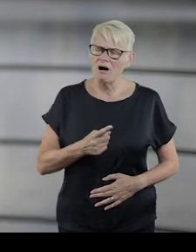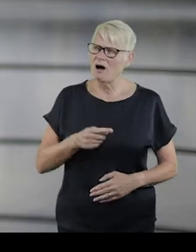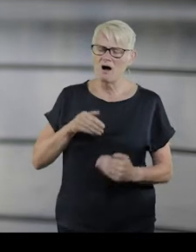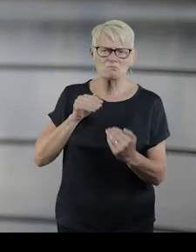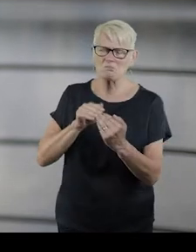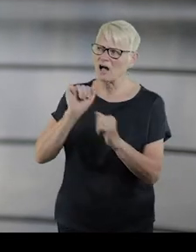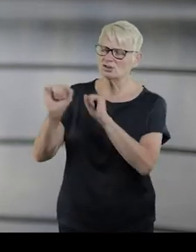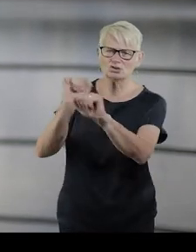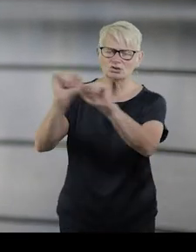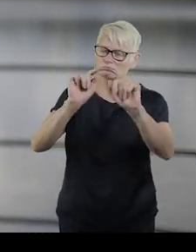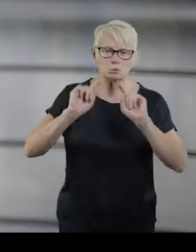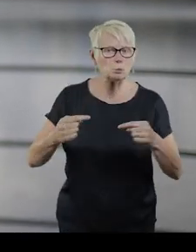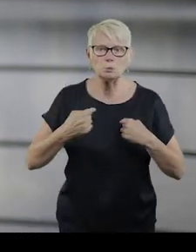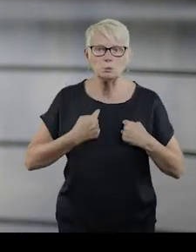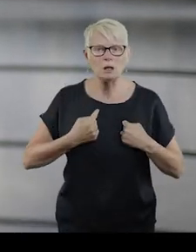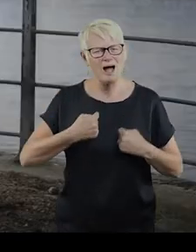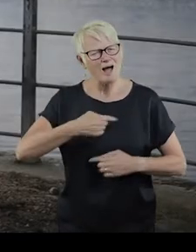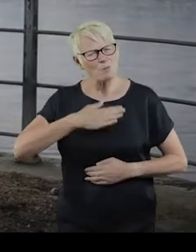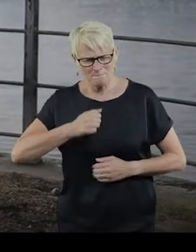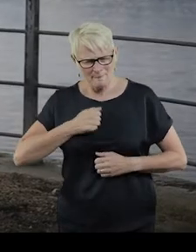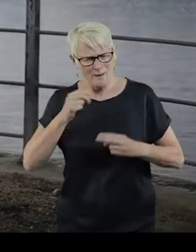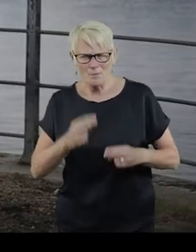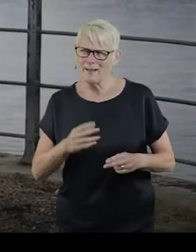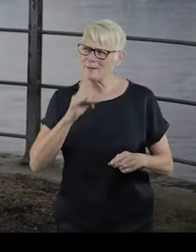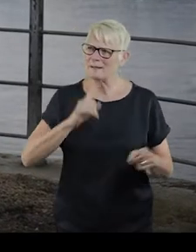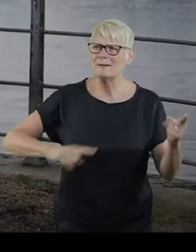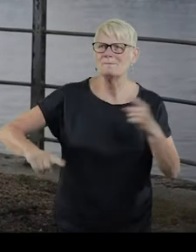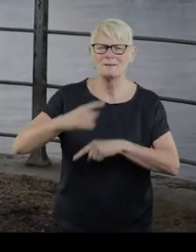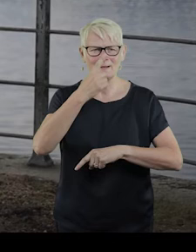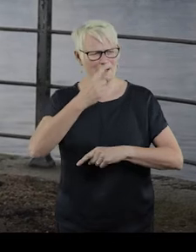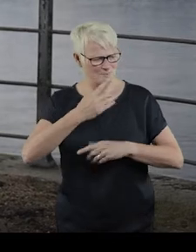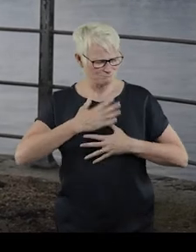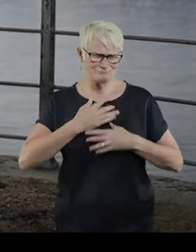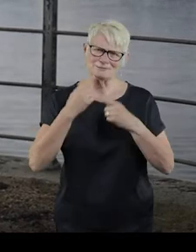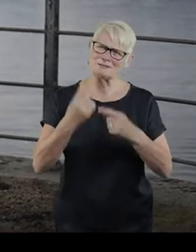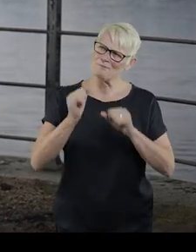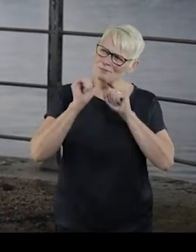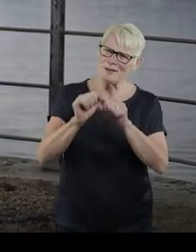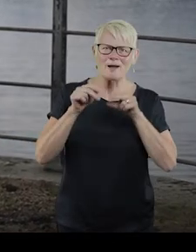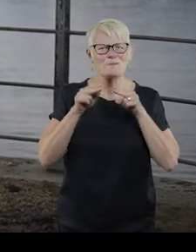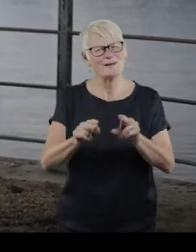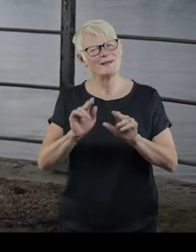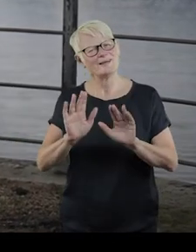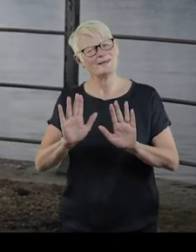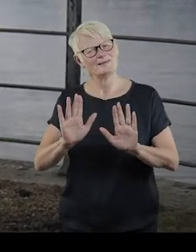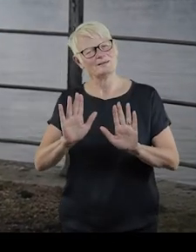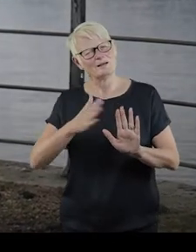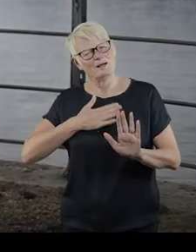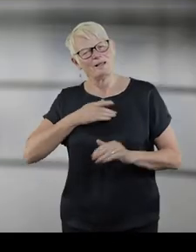do the speed that this world demands. I want to live in a world where people are allowed to follow their river.